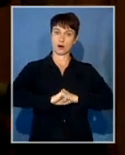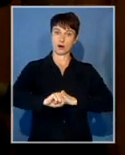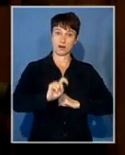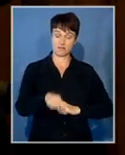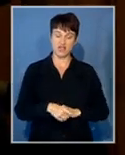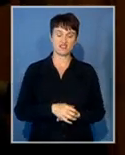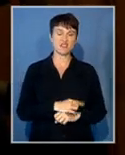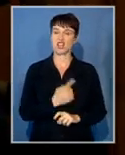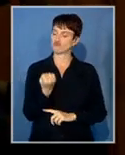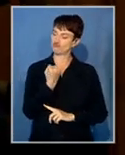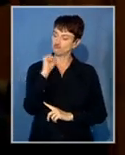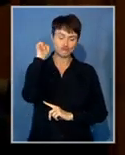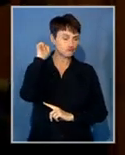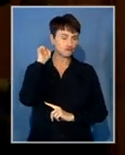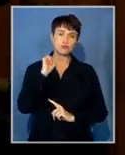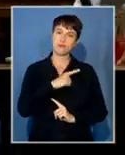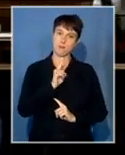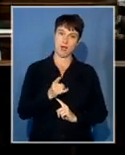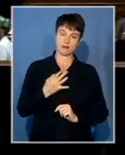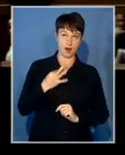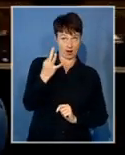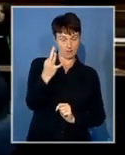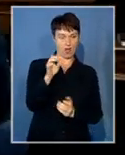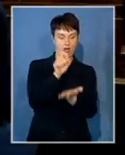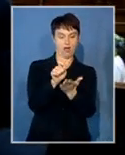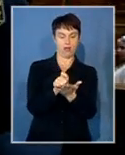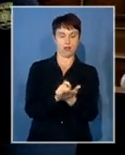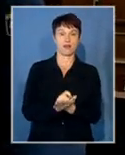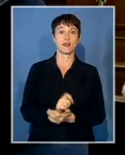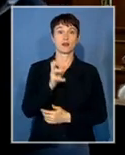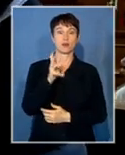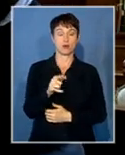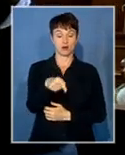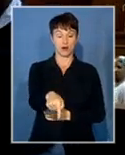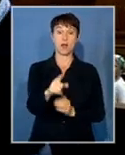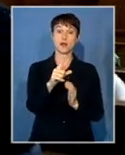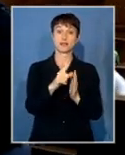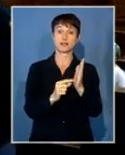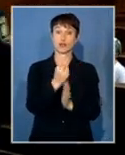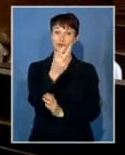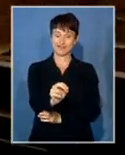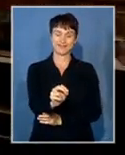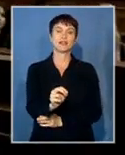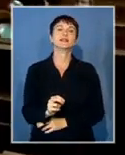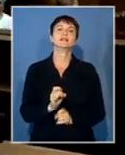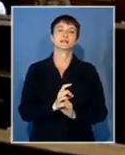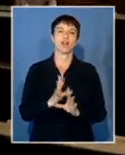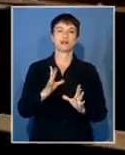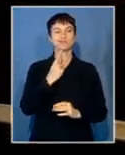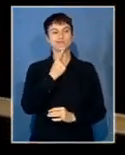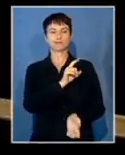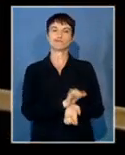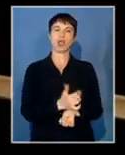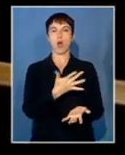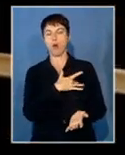application should be lodged. Sentencing procedures are due to start on the 20th of this month. Nomau to Saranle,